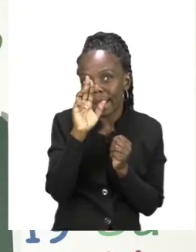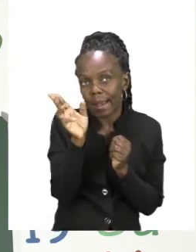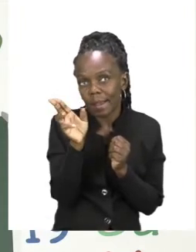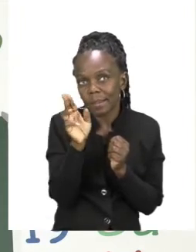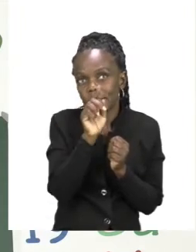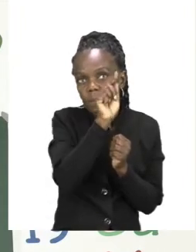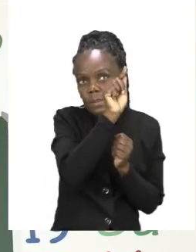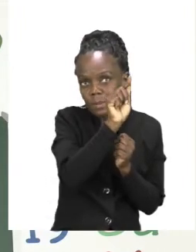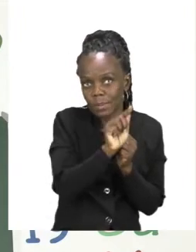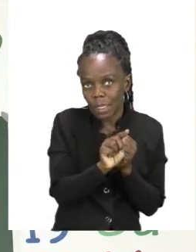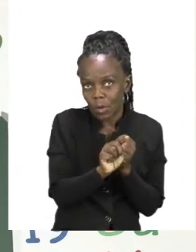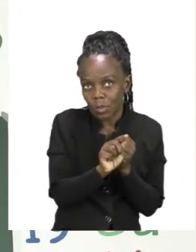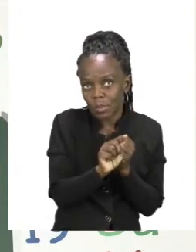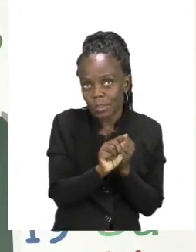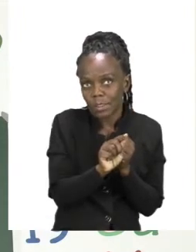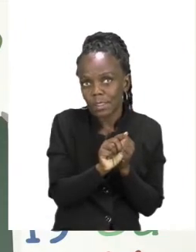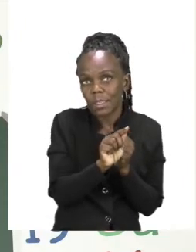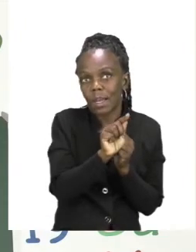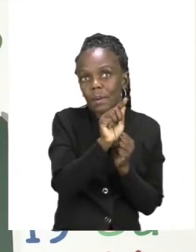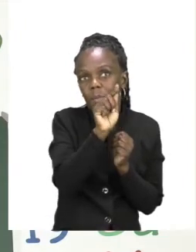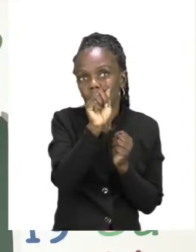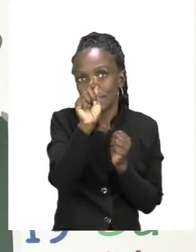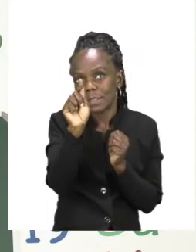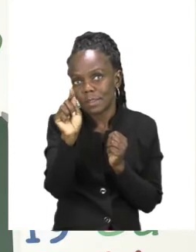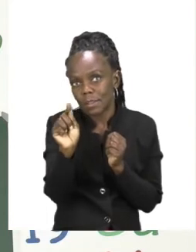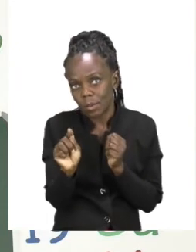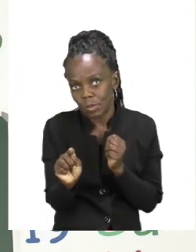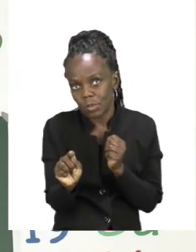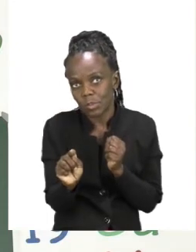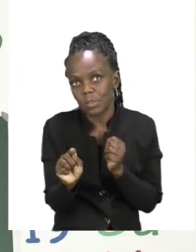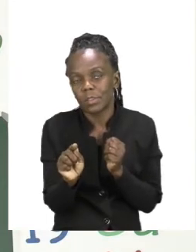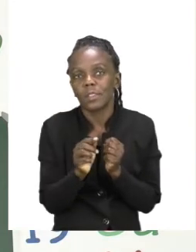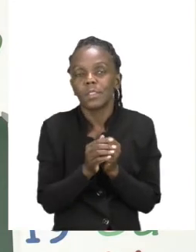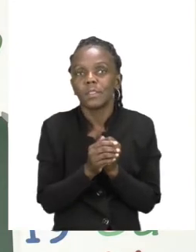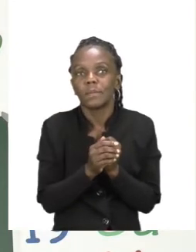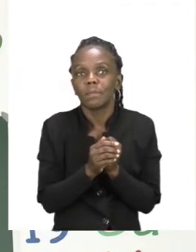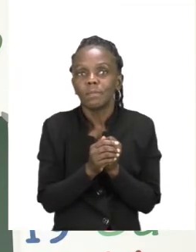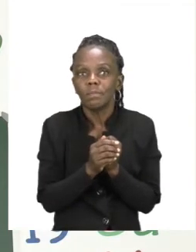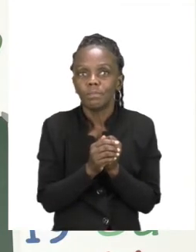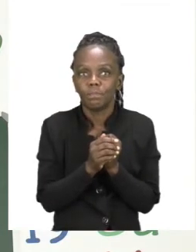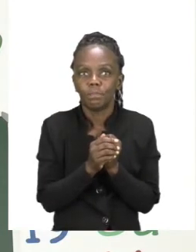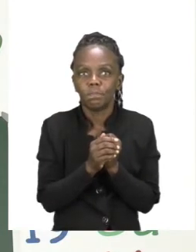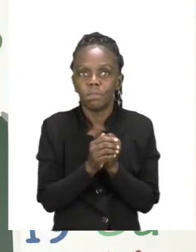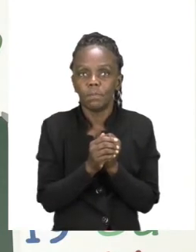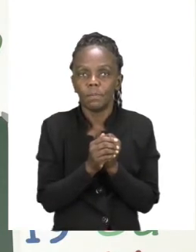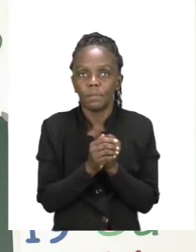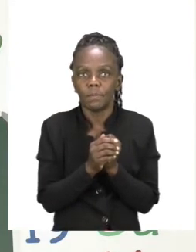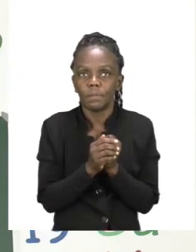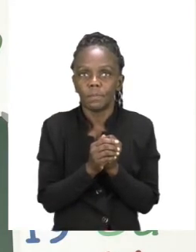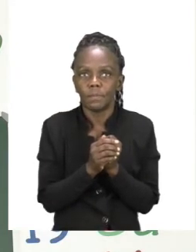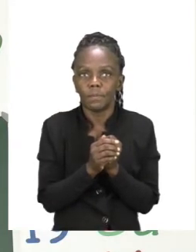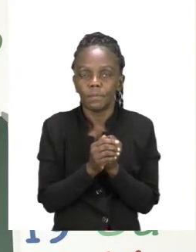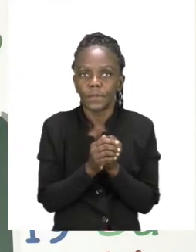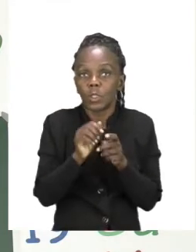together, down, up and round. So I want you to practice the